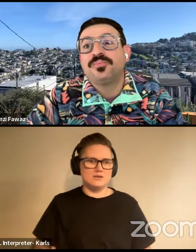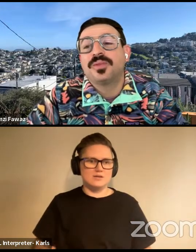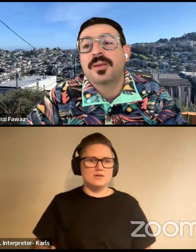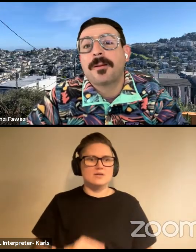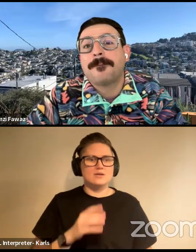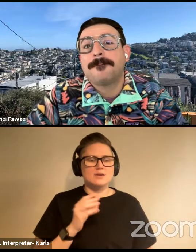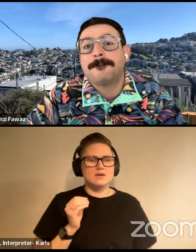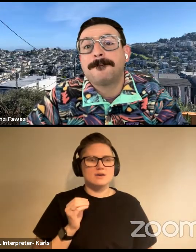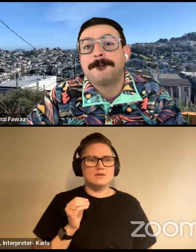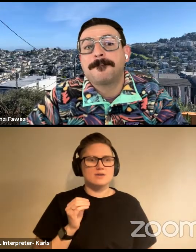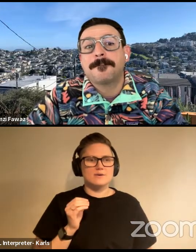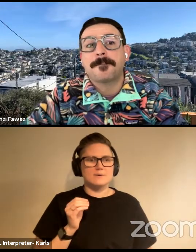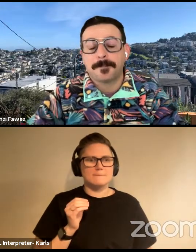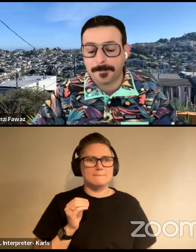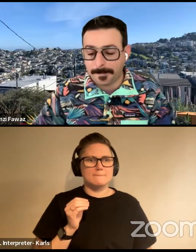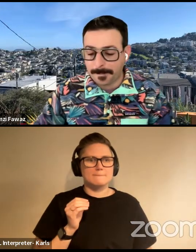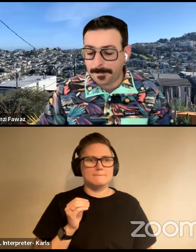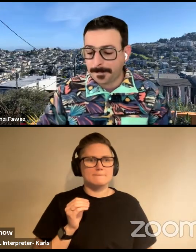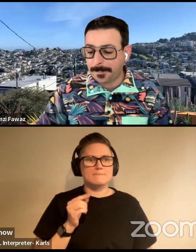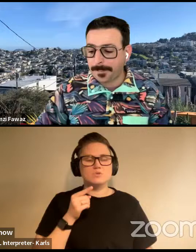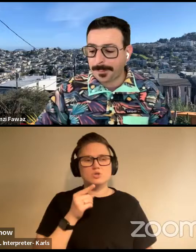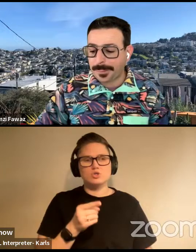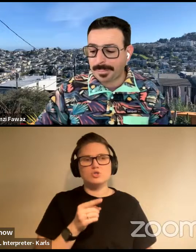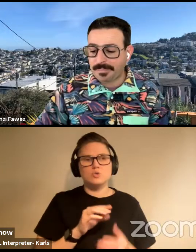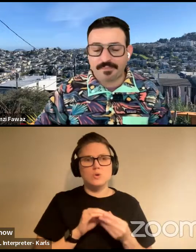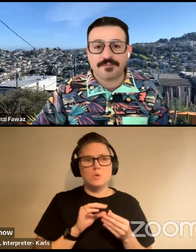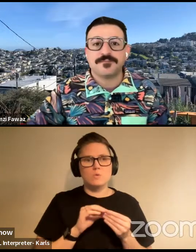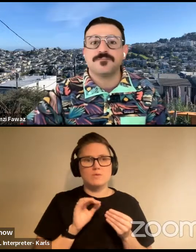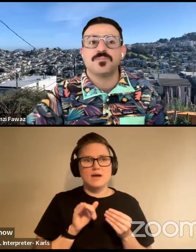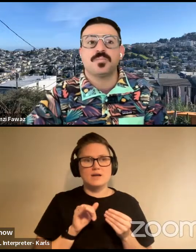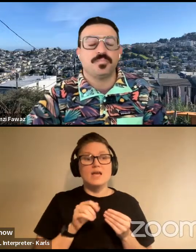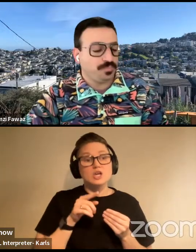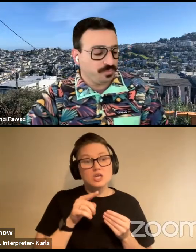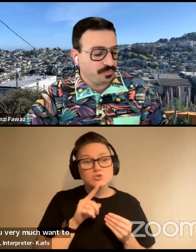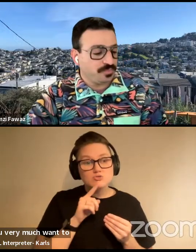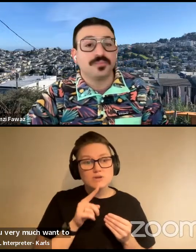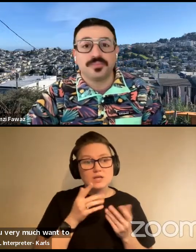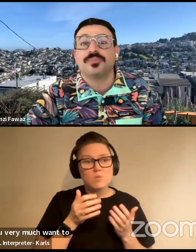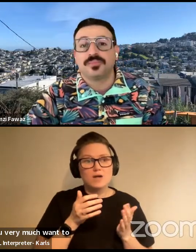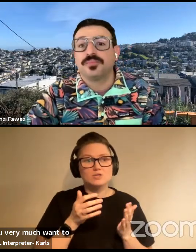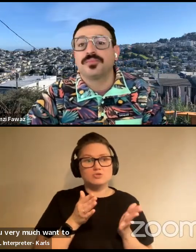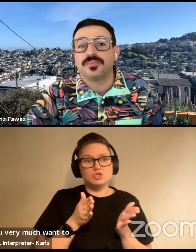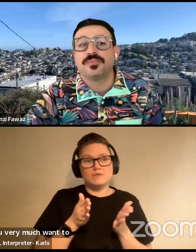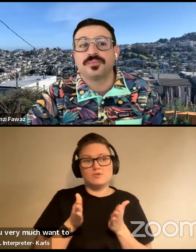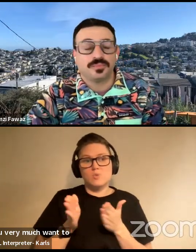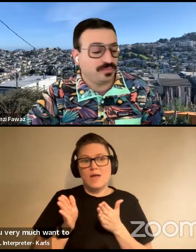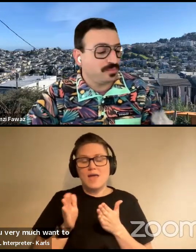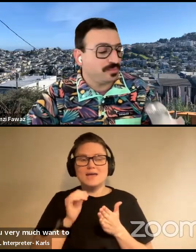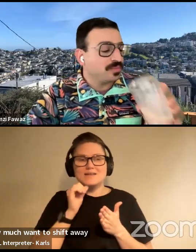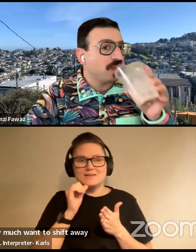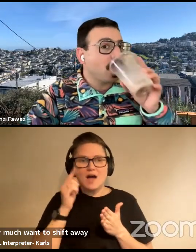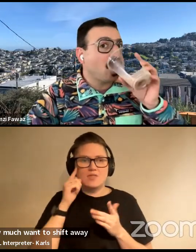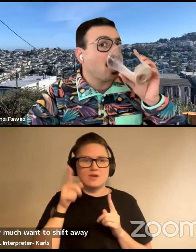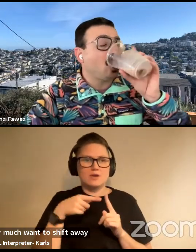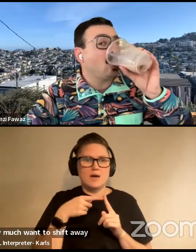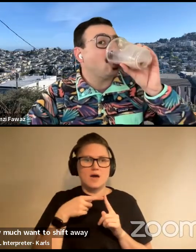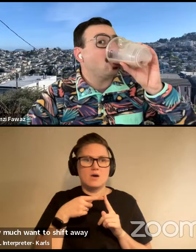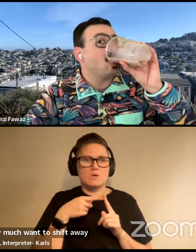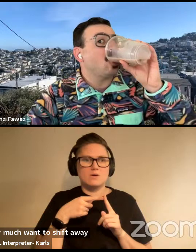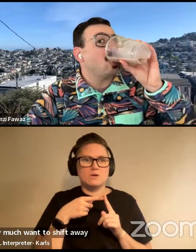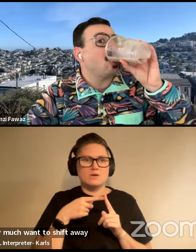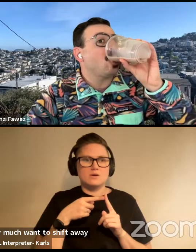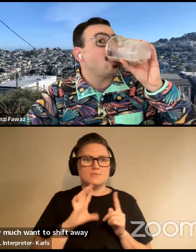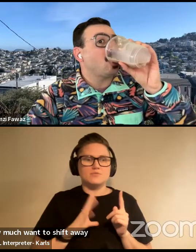And you note that, and you very much want to shift away and not think about transgender